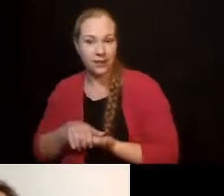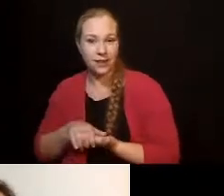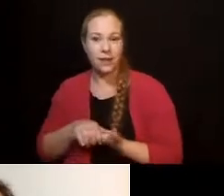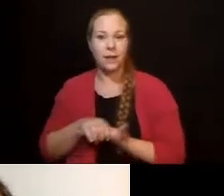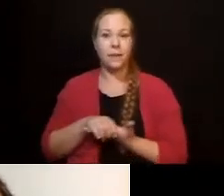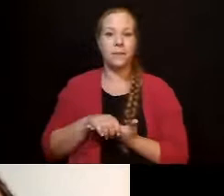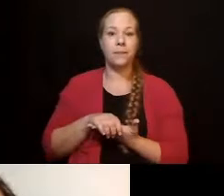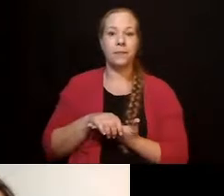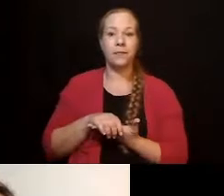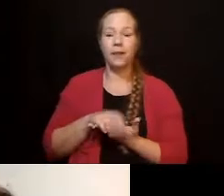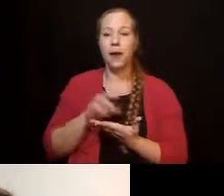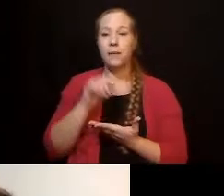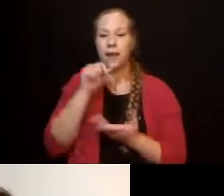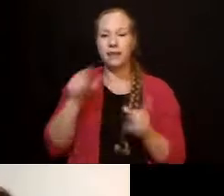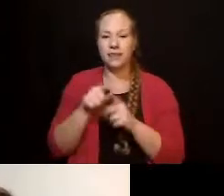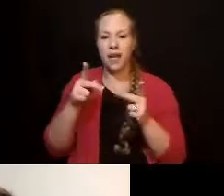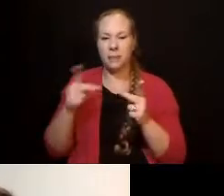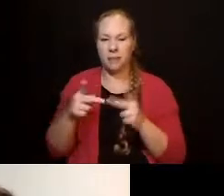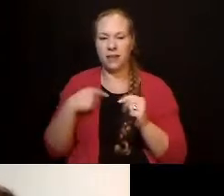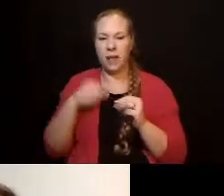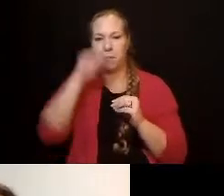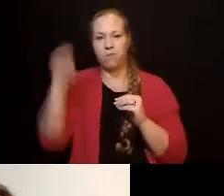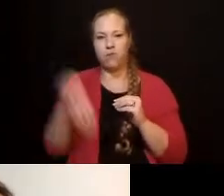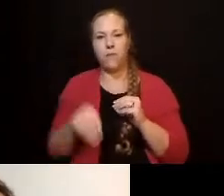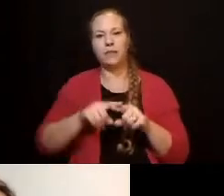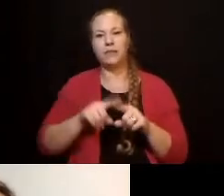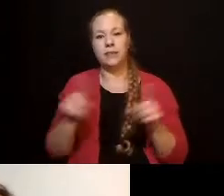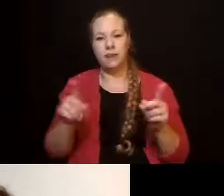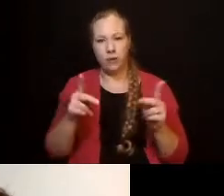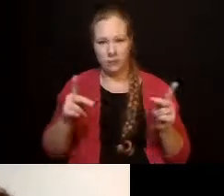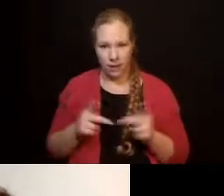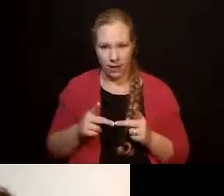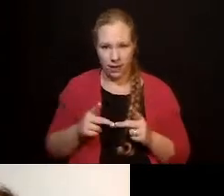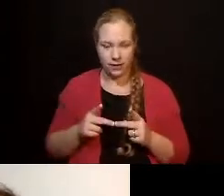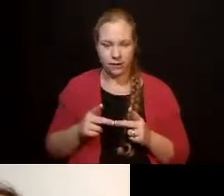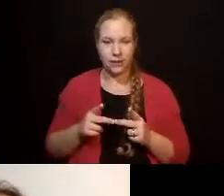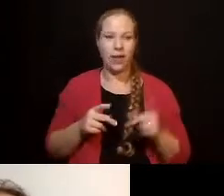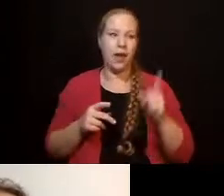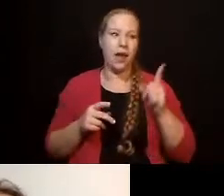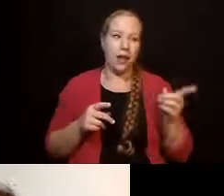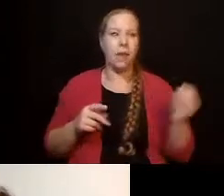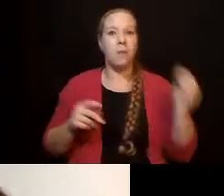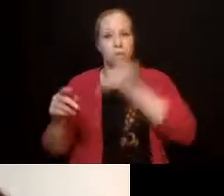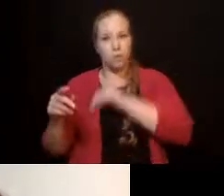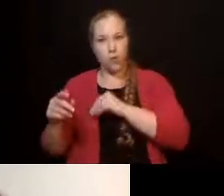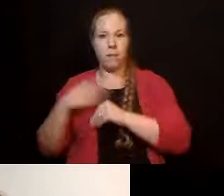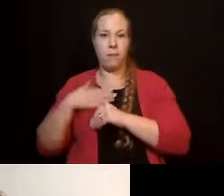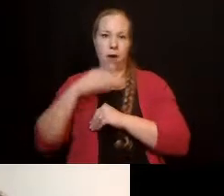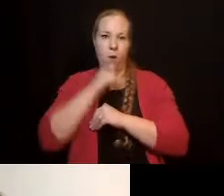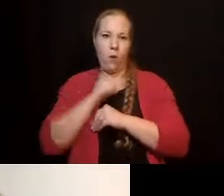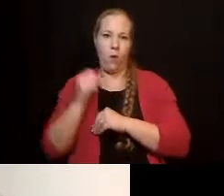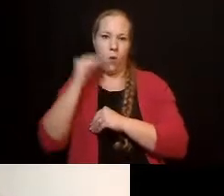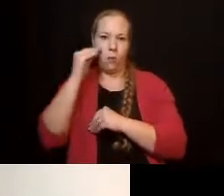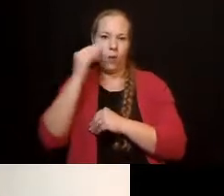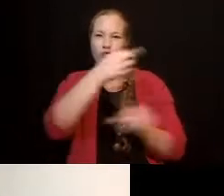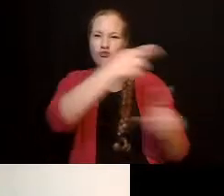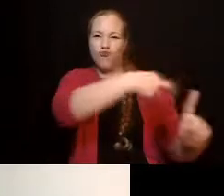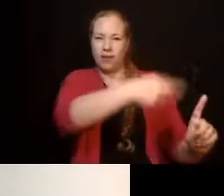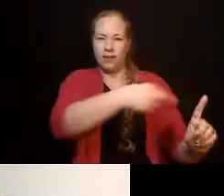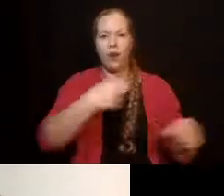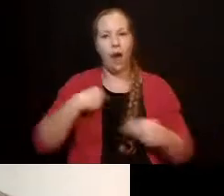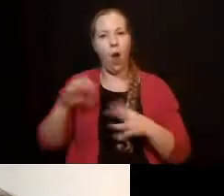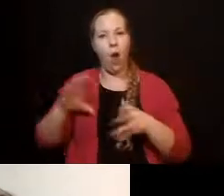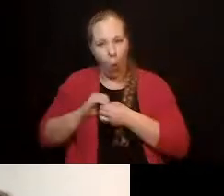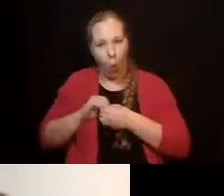down around the corner and moved Jesse into the original condo I was living in, right? So we're no longer renting a condo.